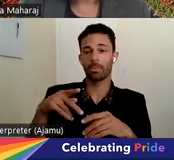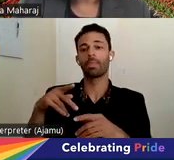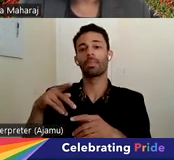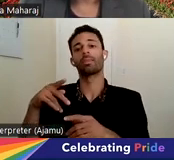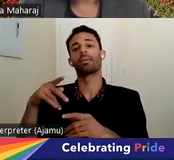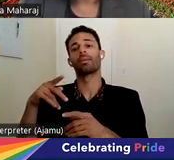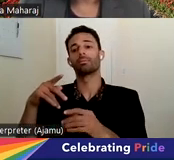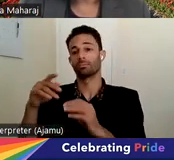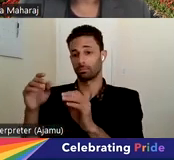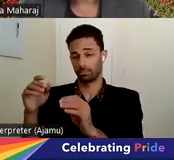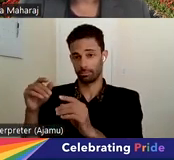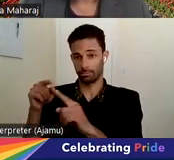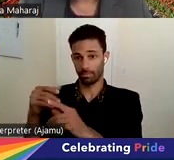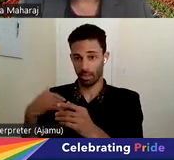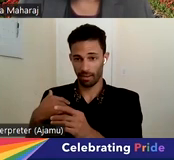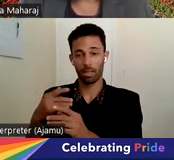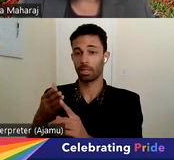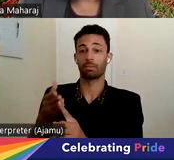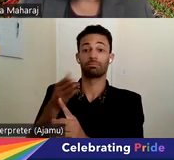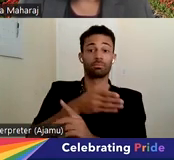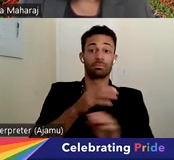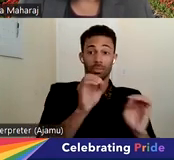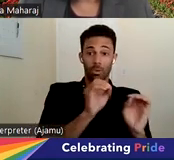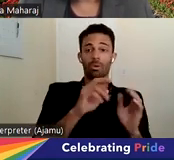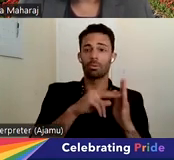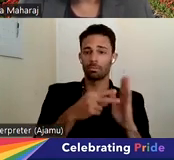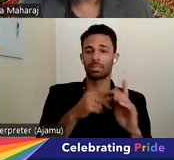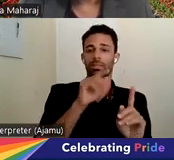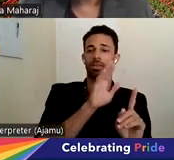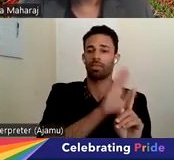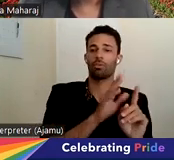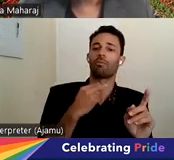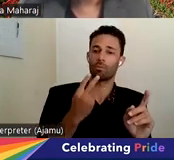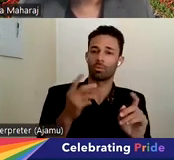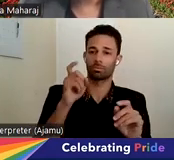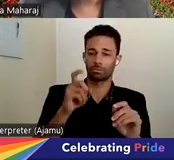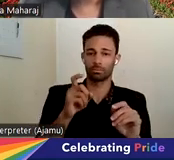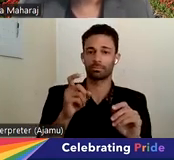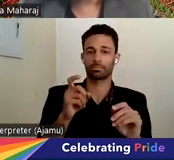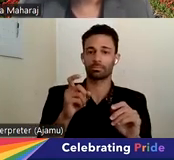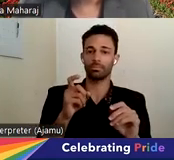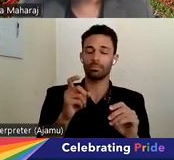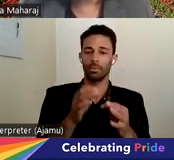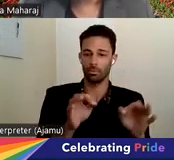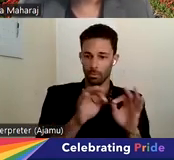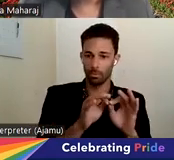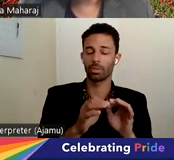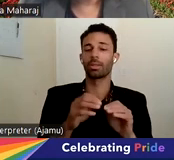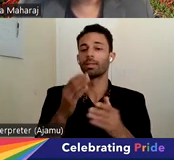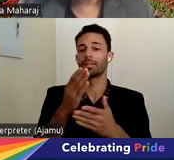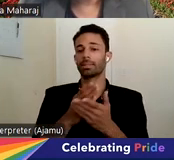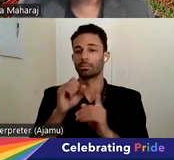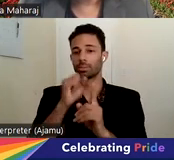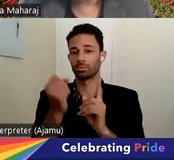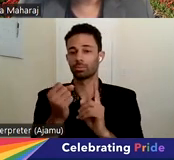and exploring potentials in, you know, the circumstances where it's warranted thinking about supported